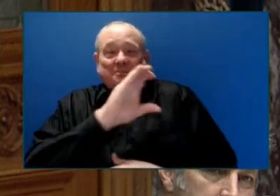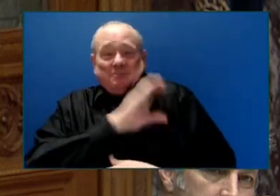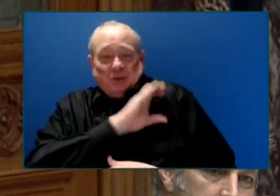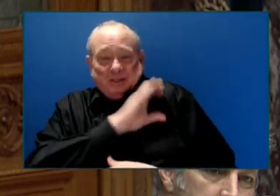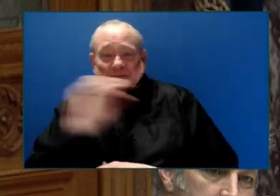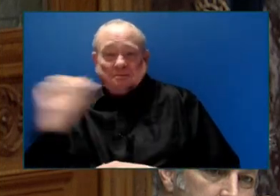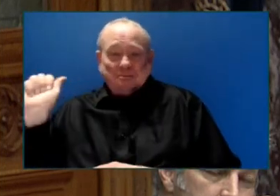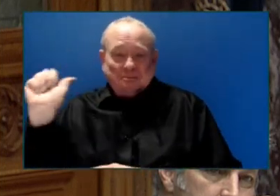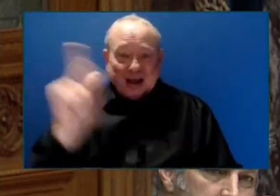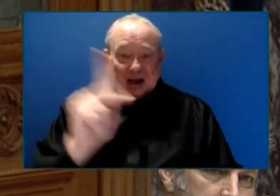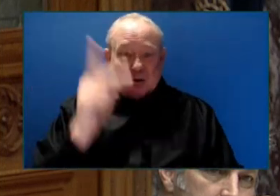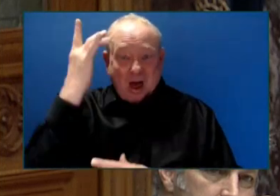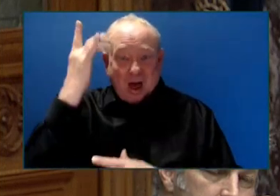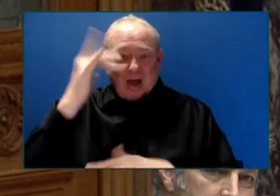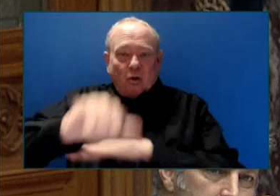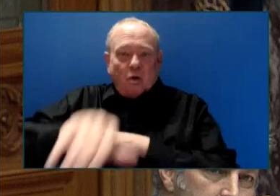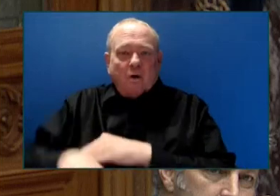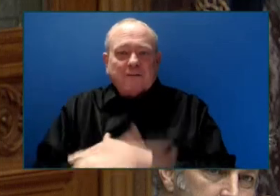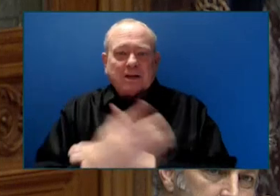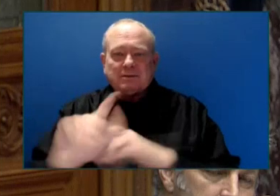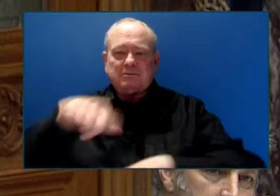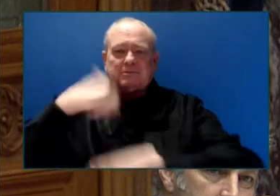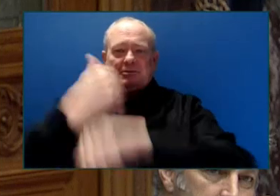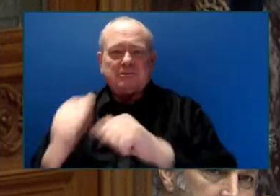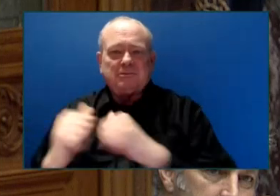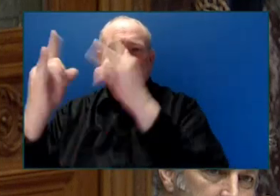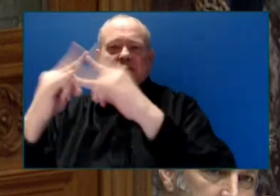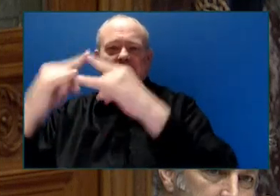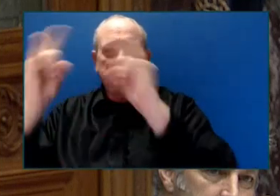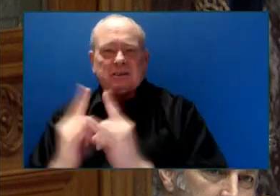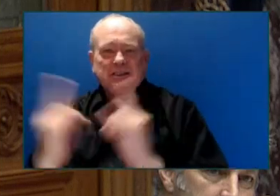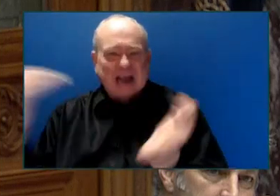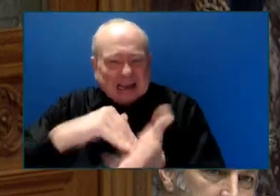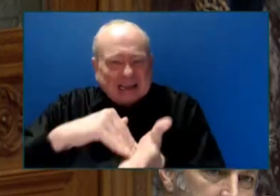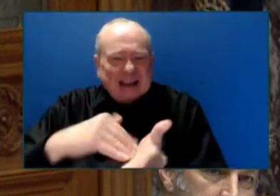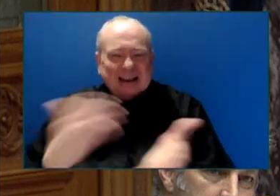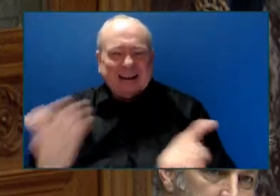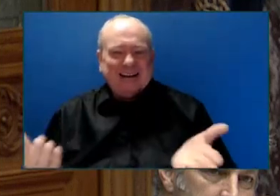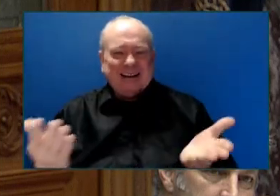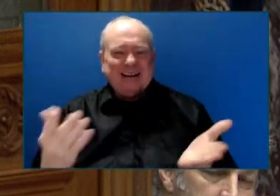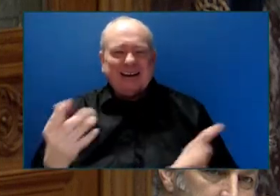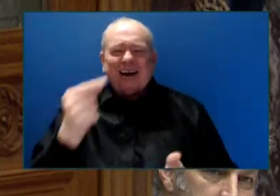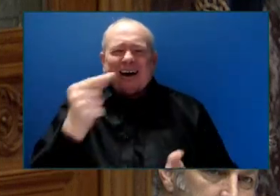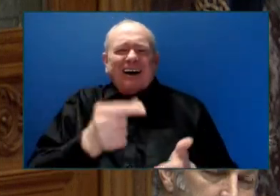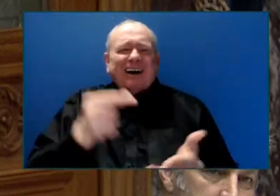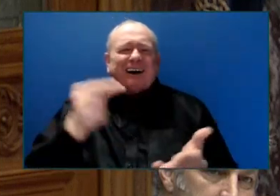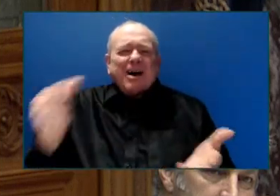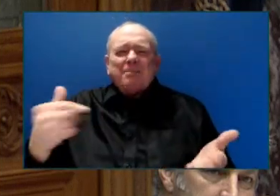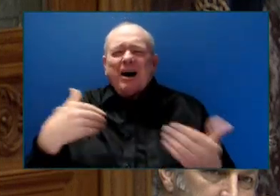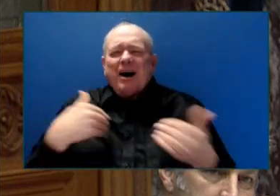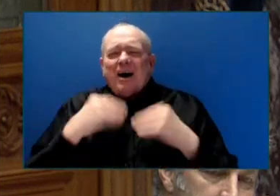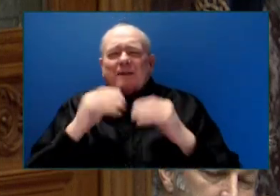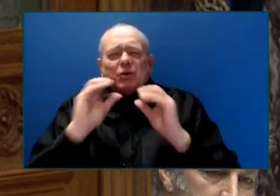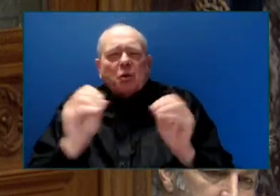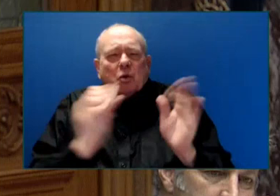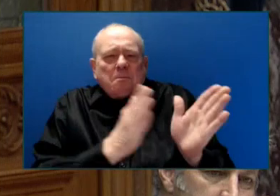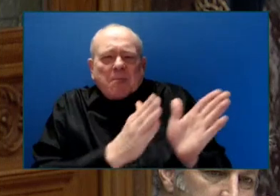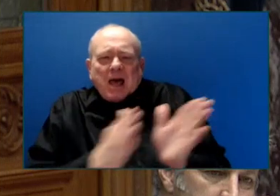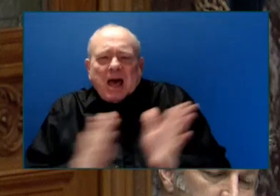This government seems to have no real plan for homes, for housing people in a way that is sustainable,